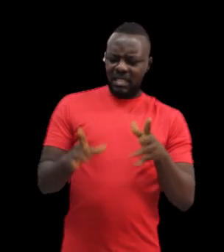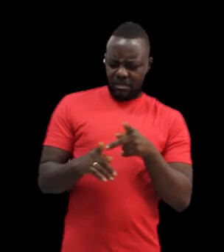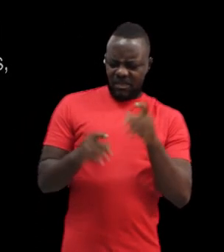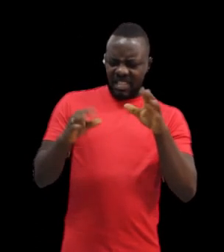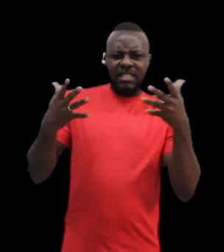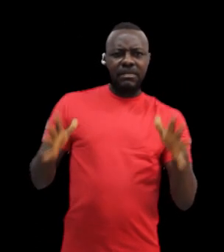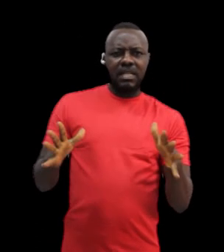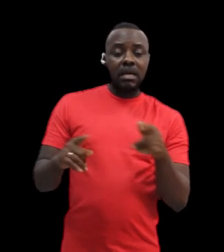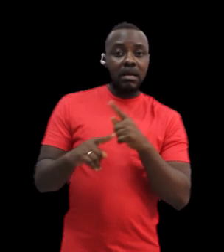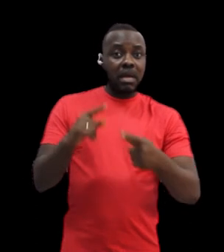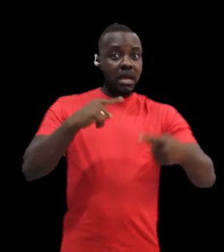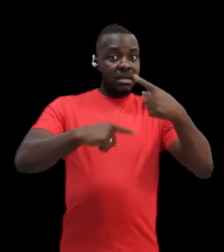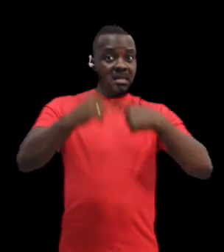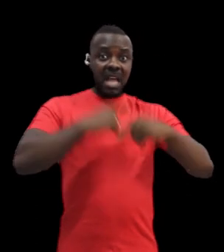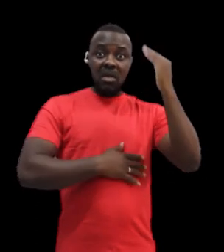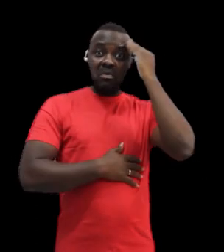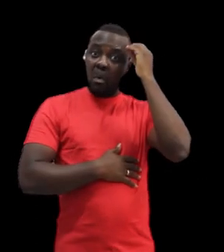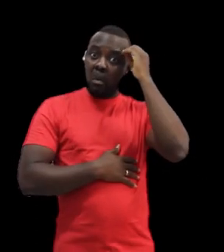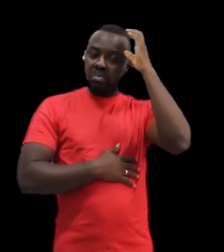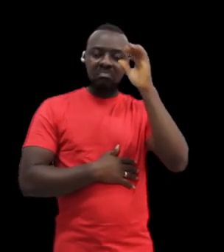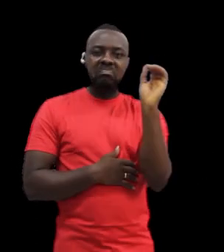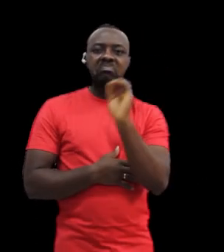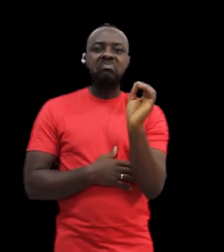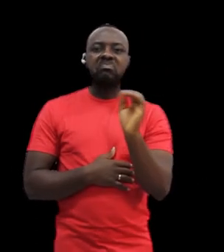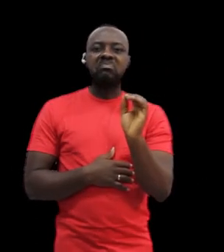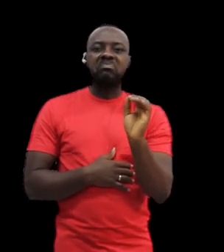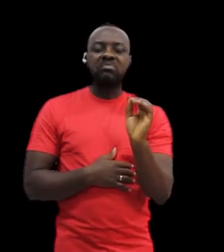The school has started and the children had no education.